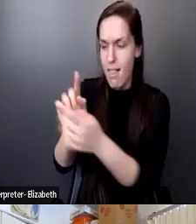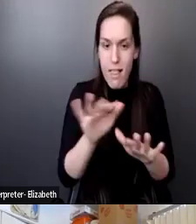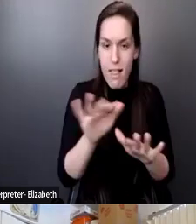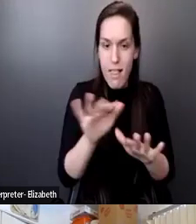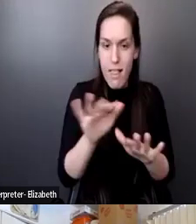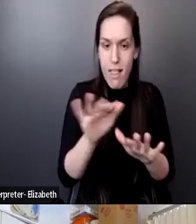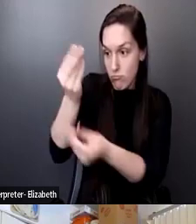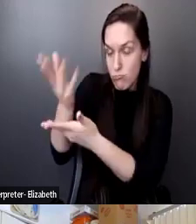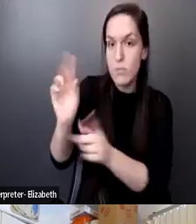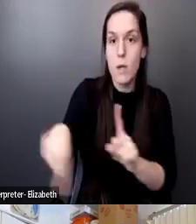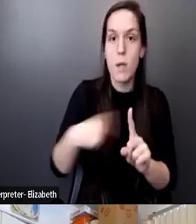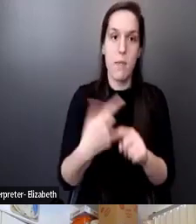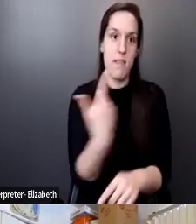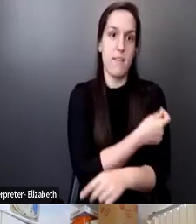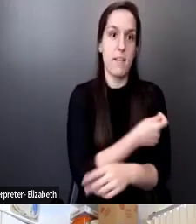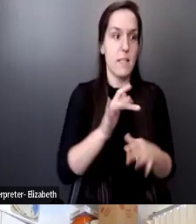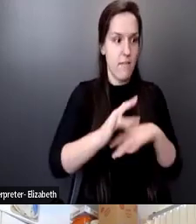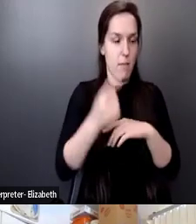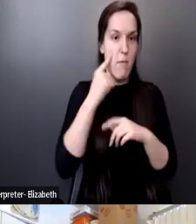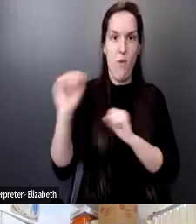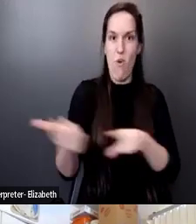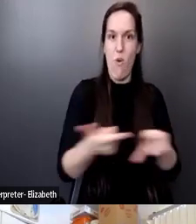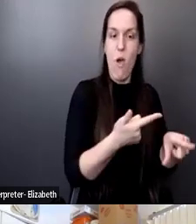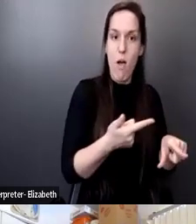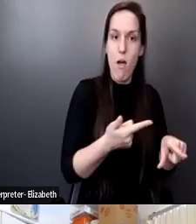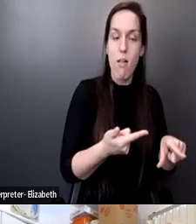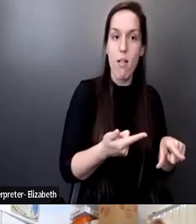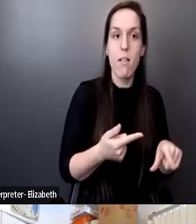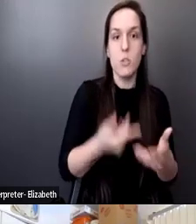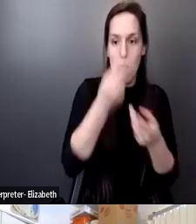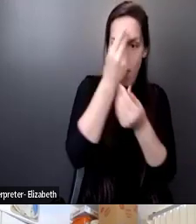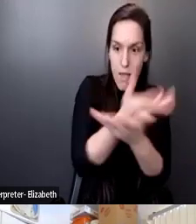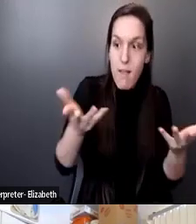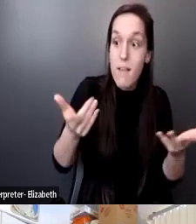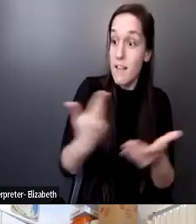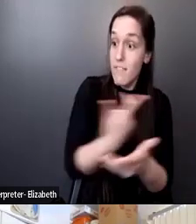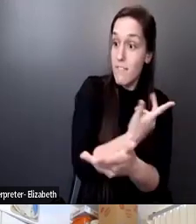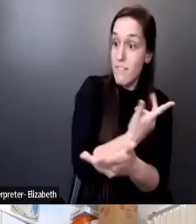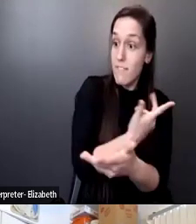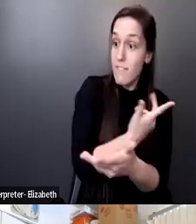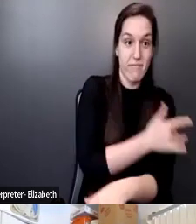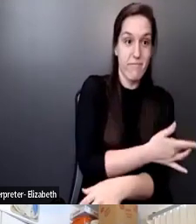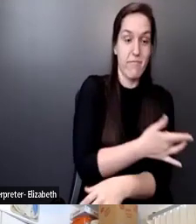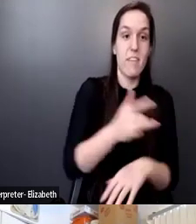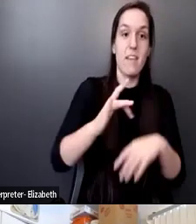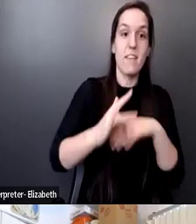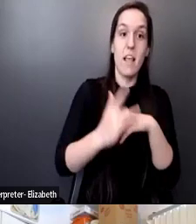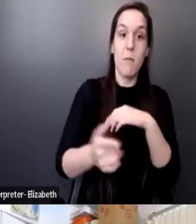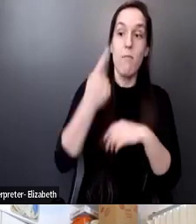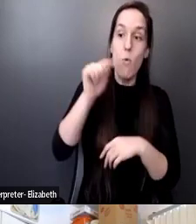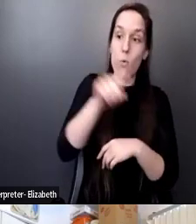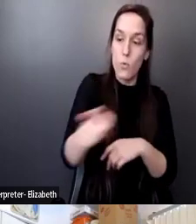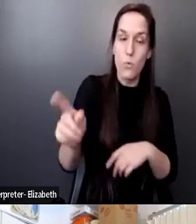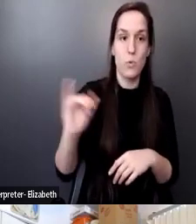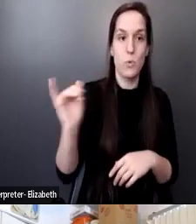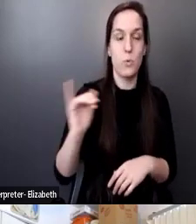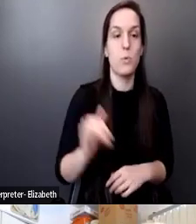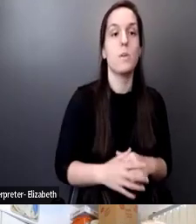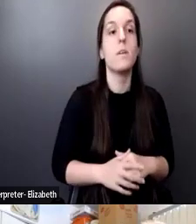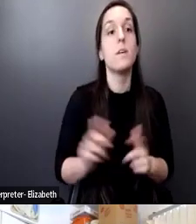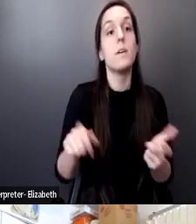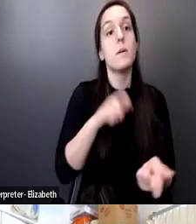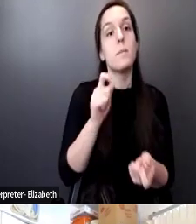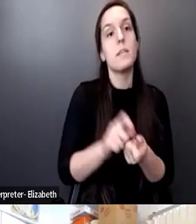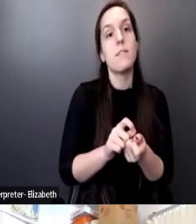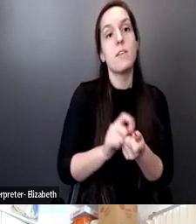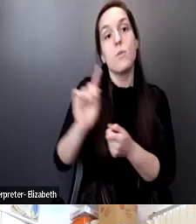vaccines that have been available to the rest of us for a while now. The other thing is that this, particularly the monolingual